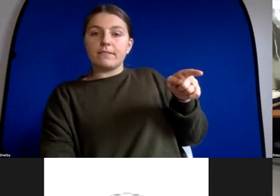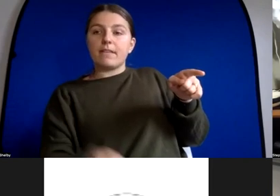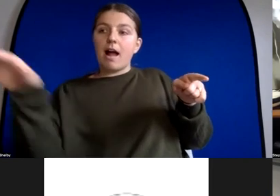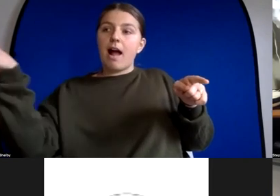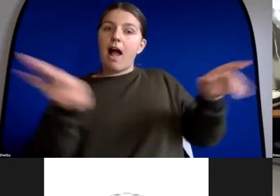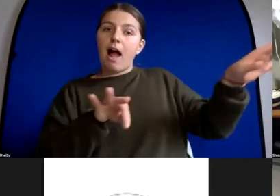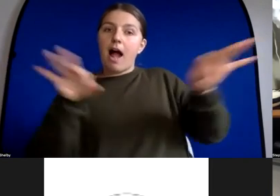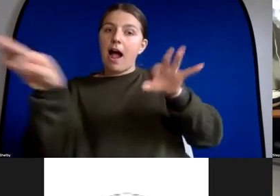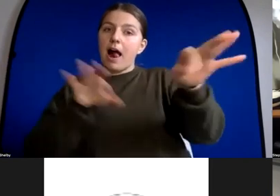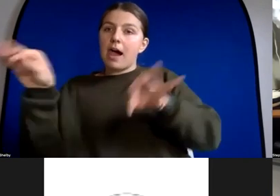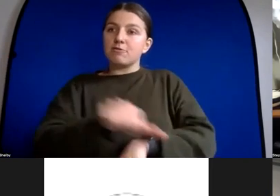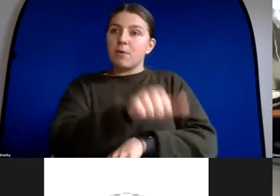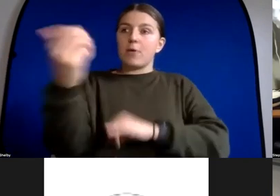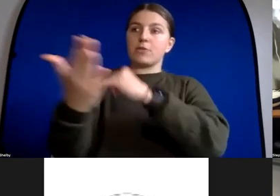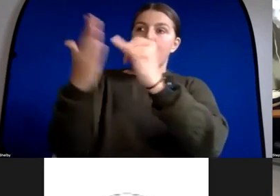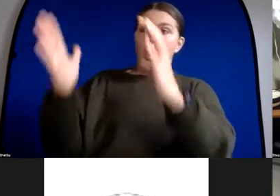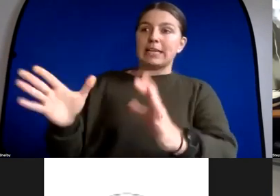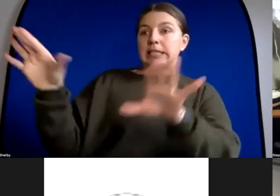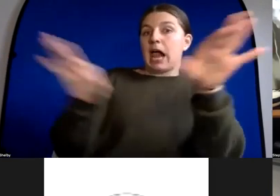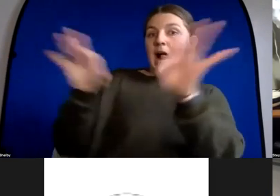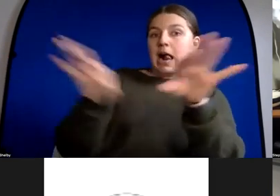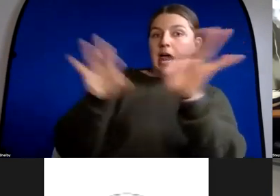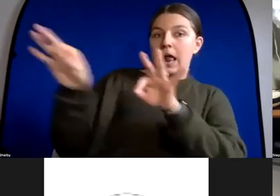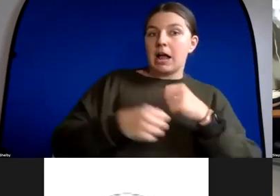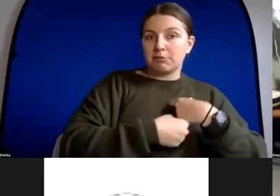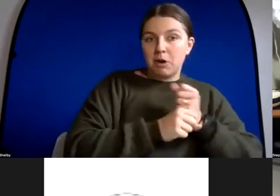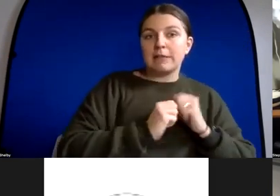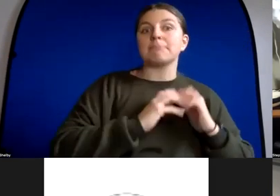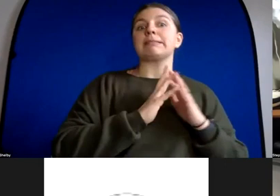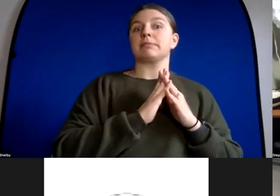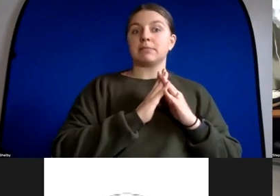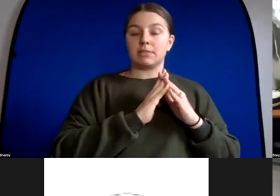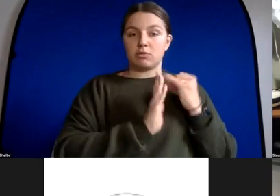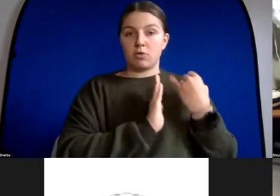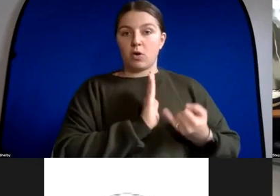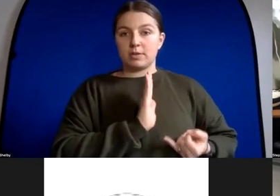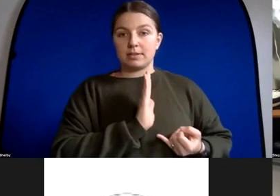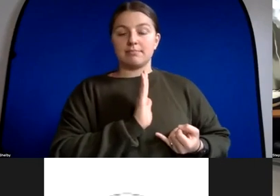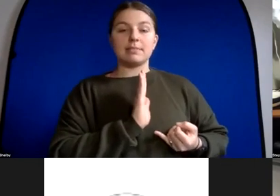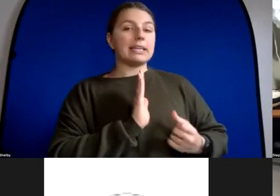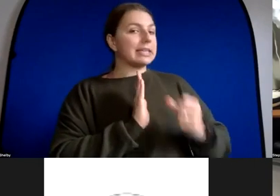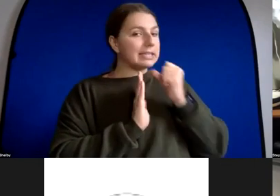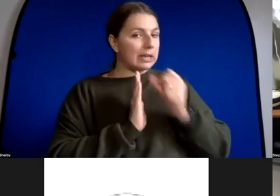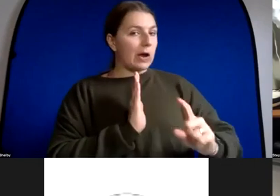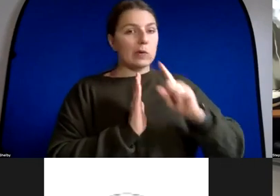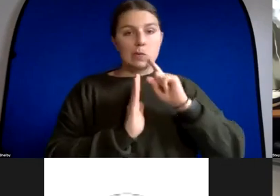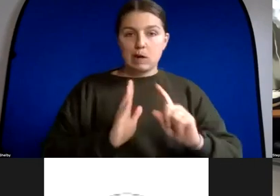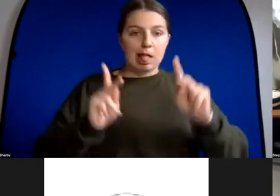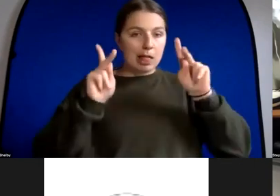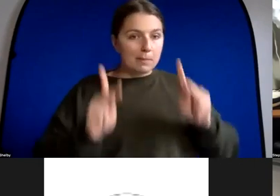it needs for its image from other images that are on the internet the uh this is not a real person image generator